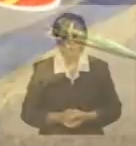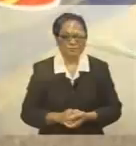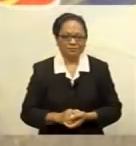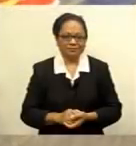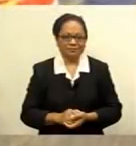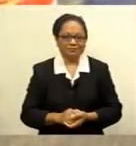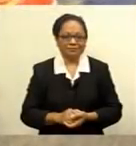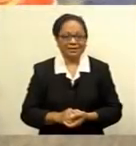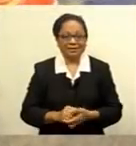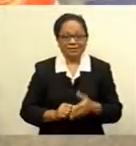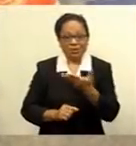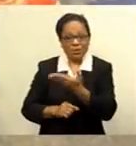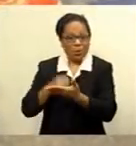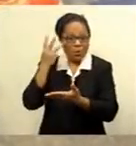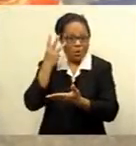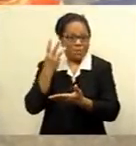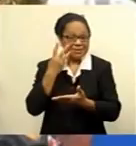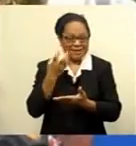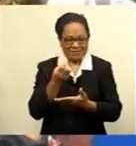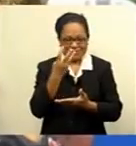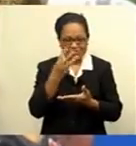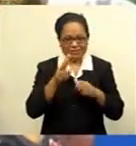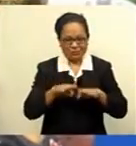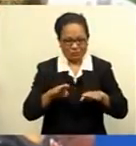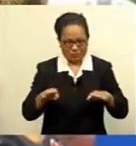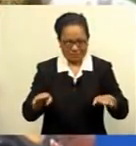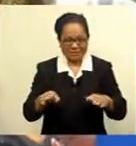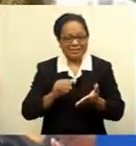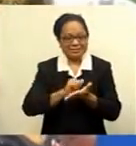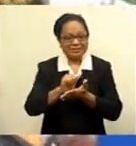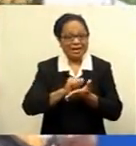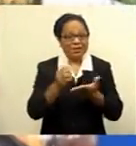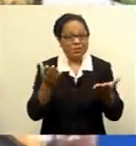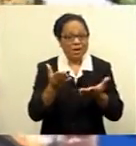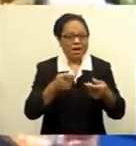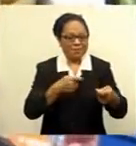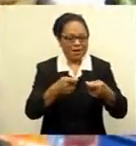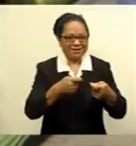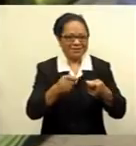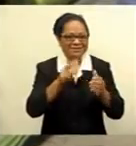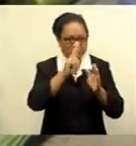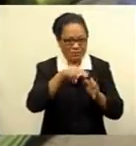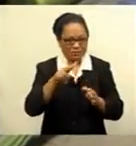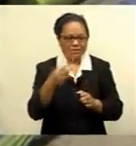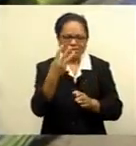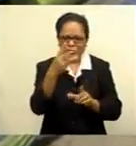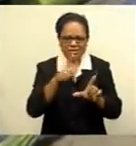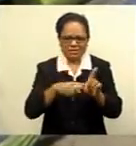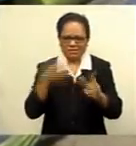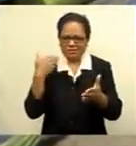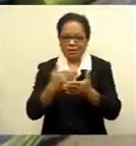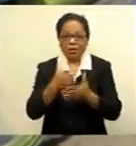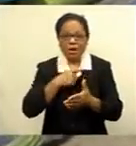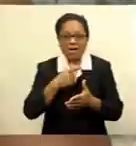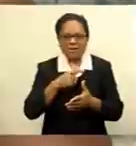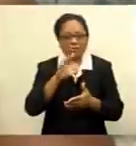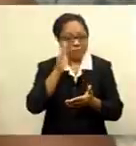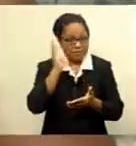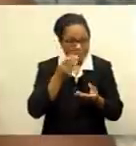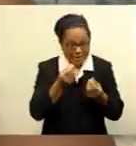The mother of three has been selling at the Nausori market for the past 20 years, trying to put her children through school.